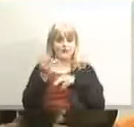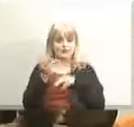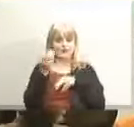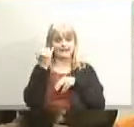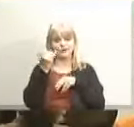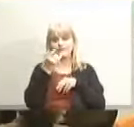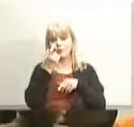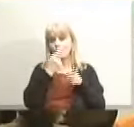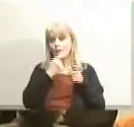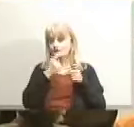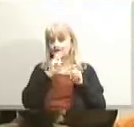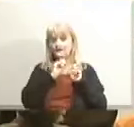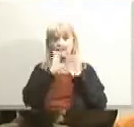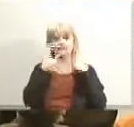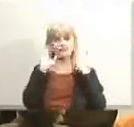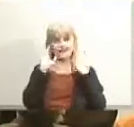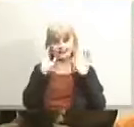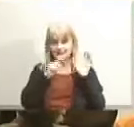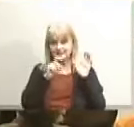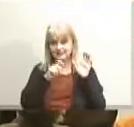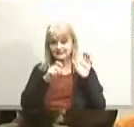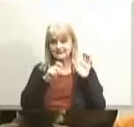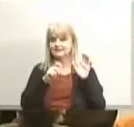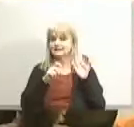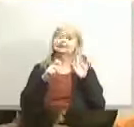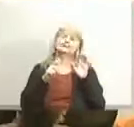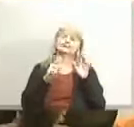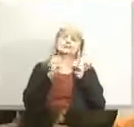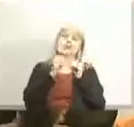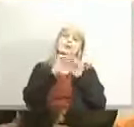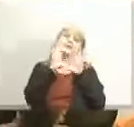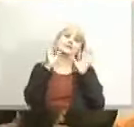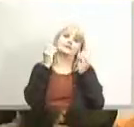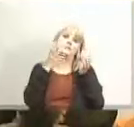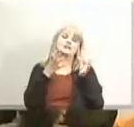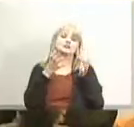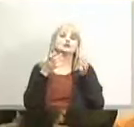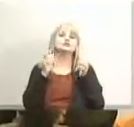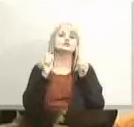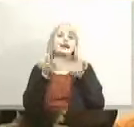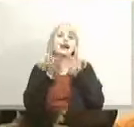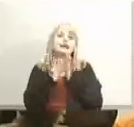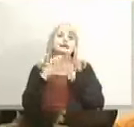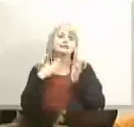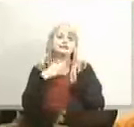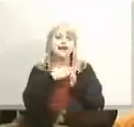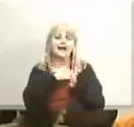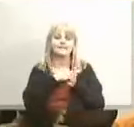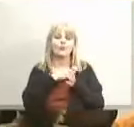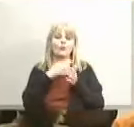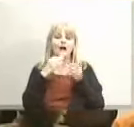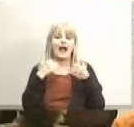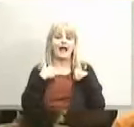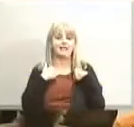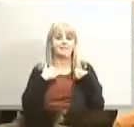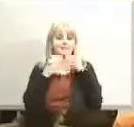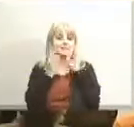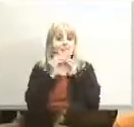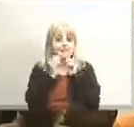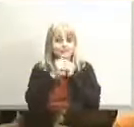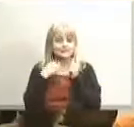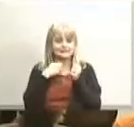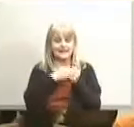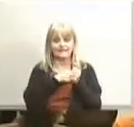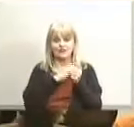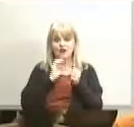then you have monday to actually ask staff or to actually meet with staff or whatever you need